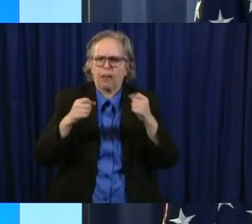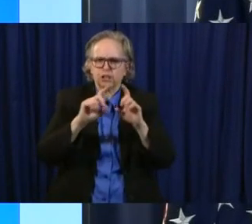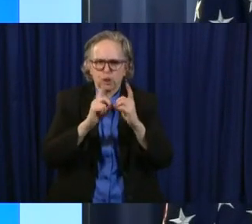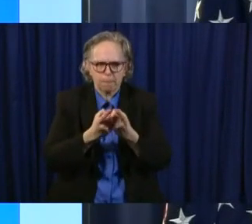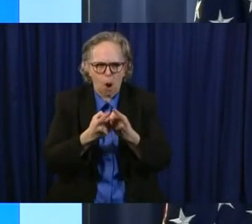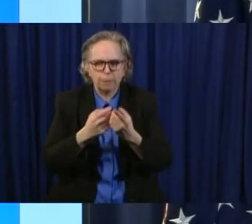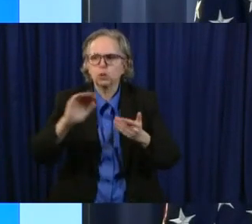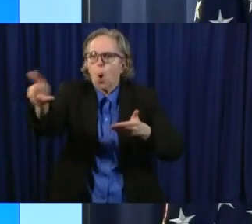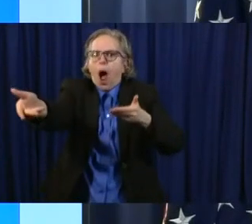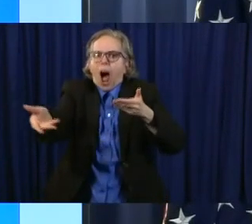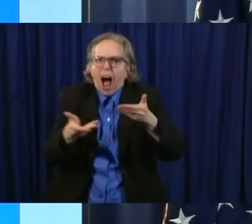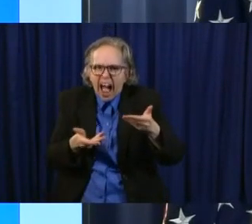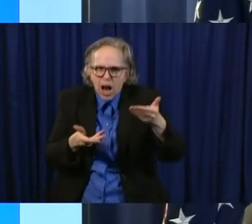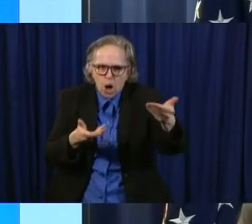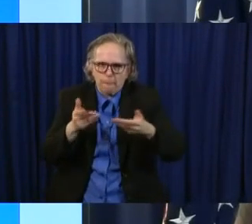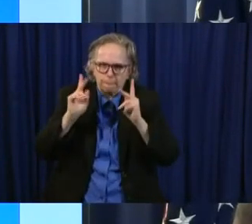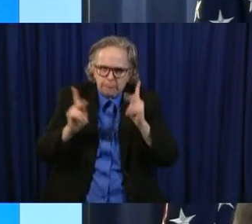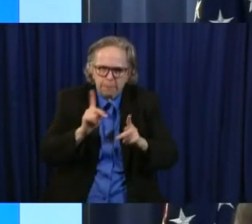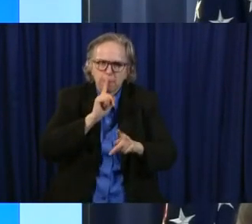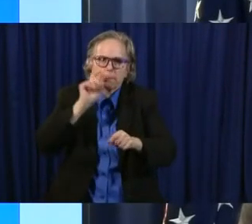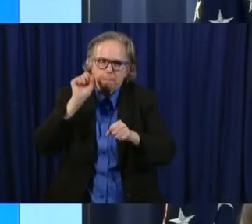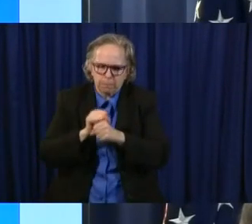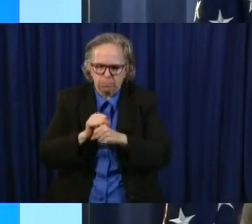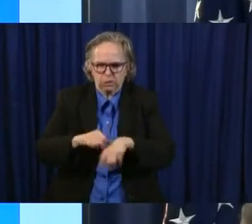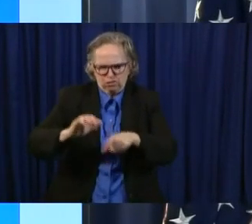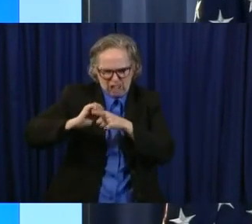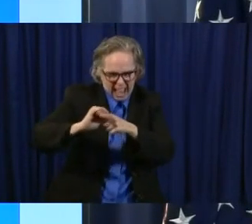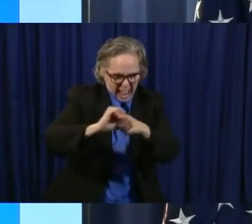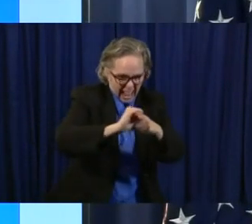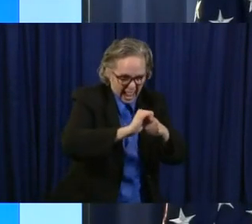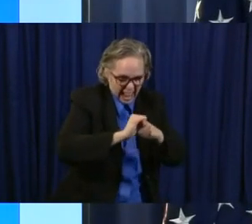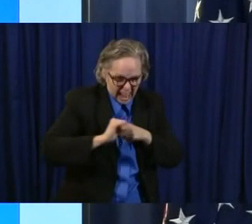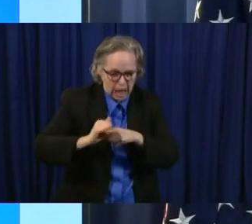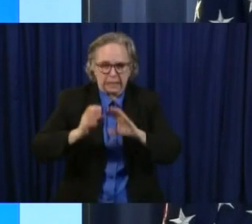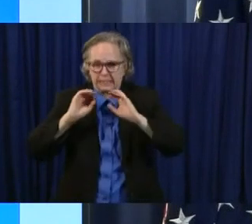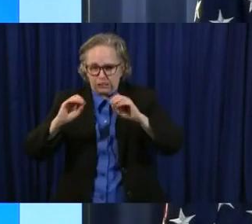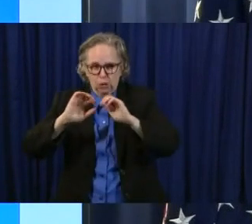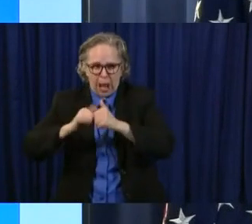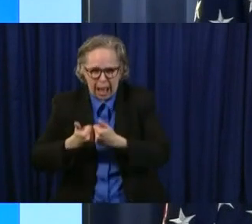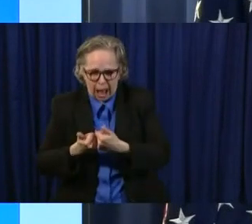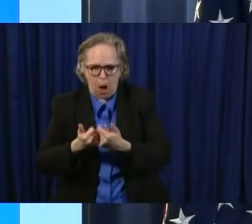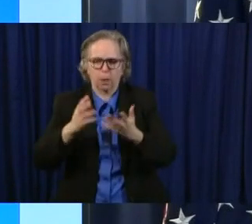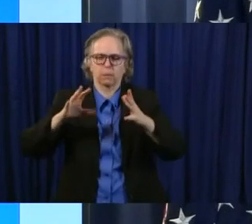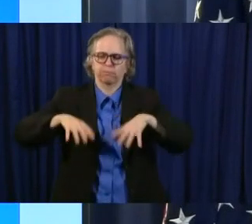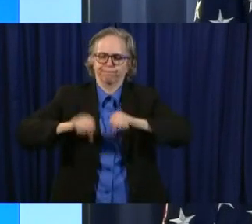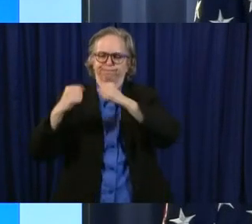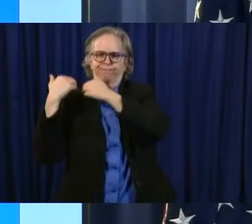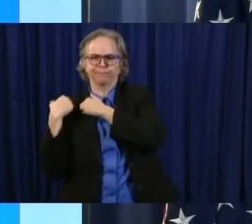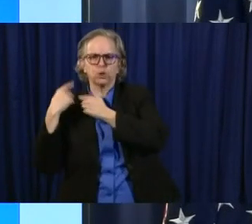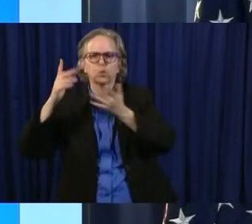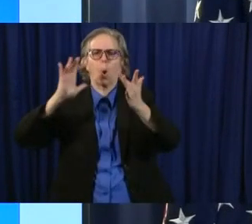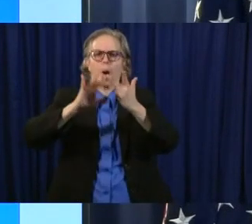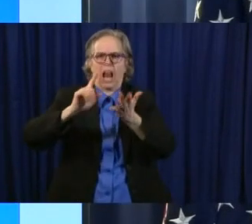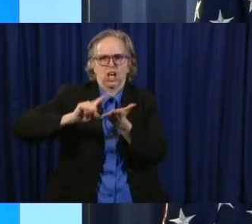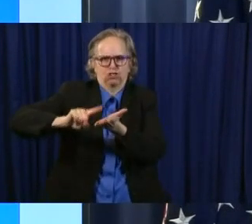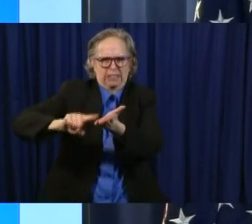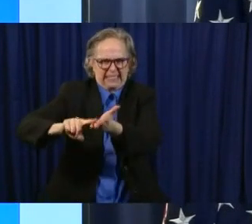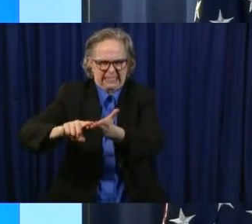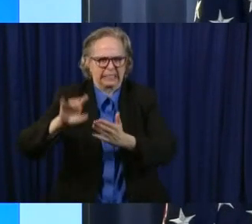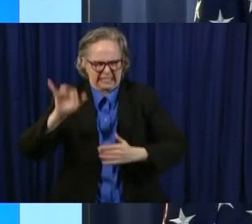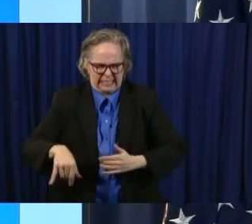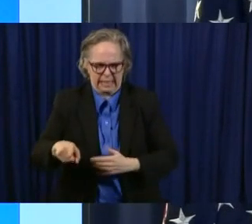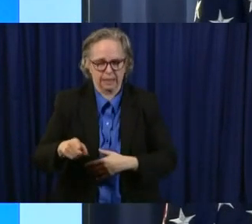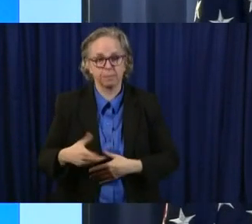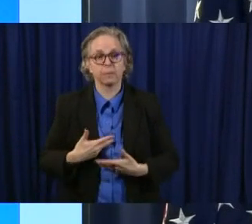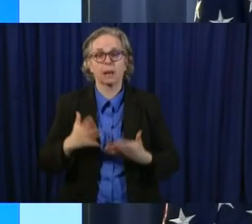We're going to bring in the training to train them. Again, this goes back to partners in health group that I told told